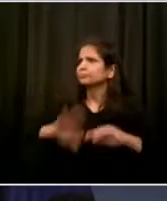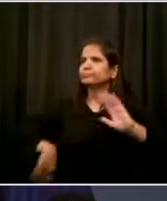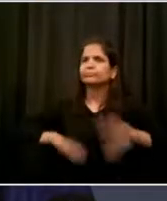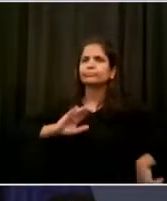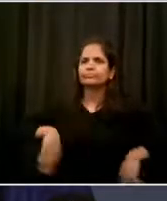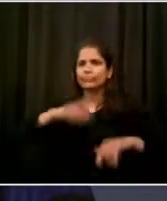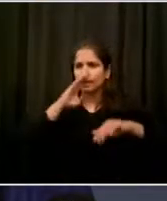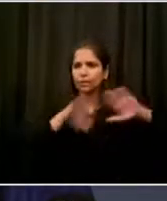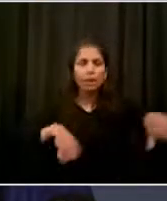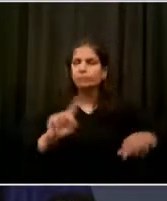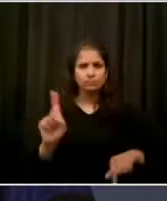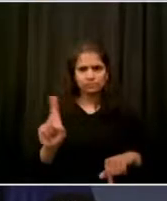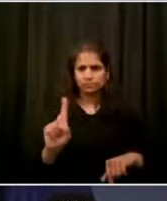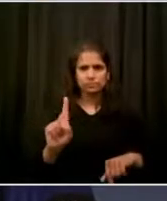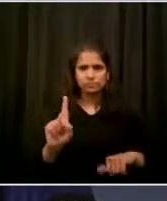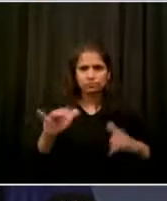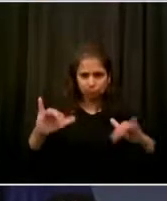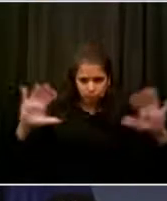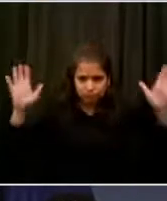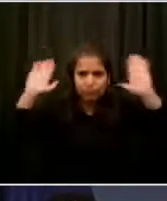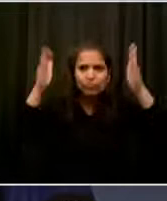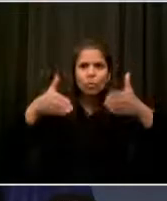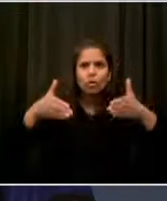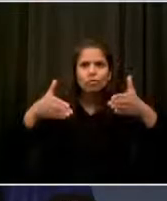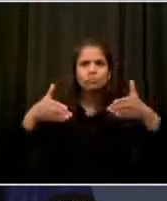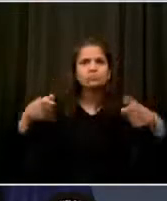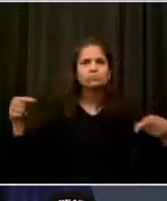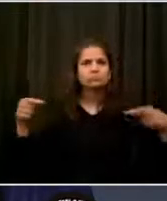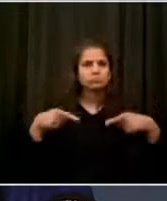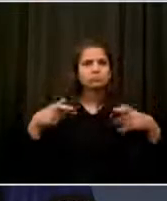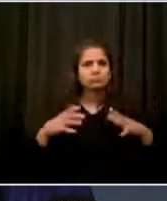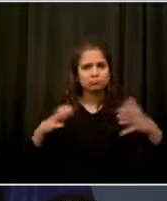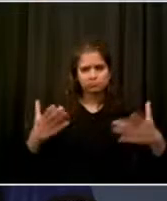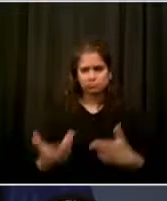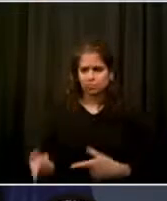wrongly renounced but now must be affirmed.